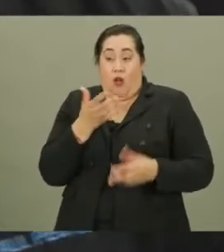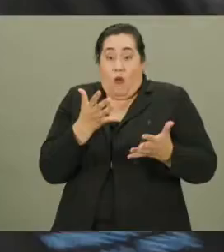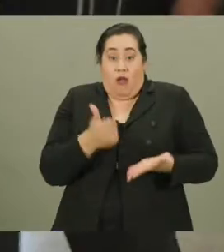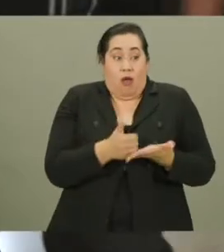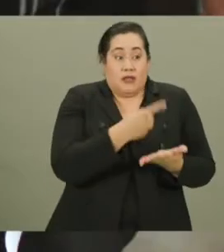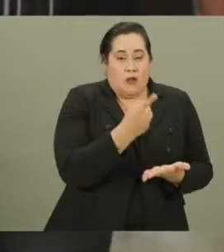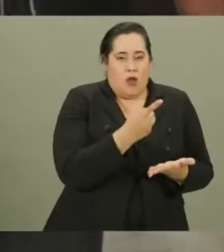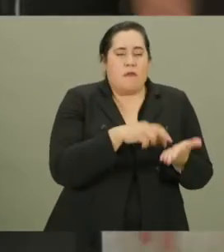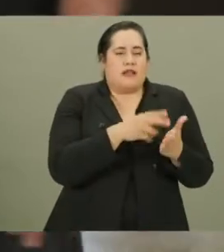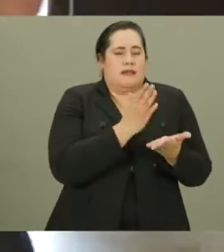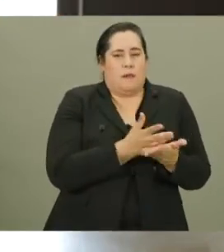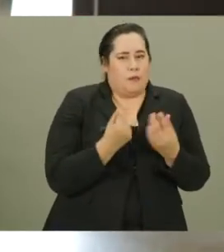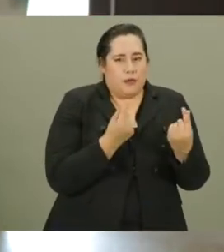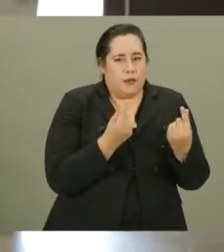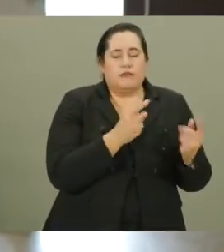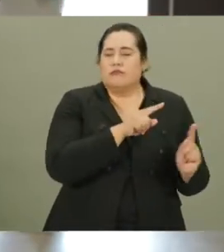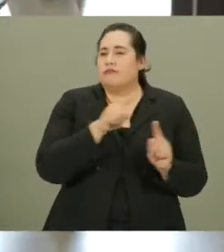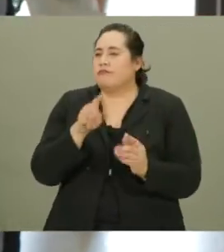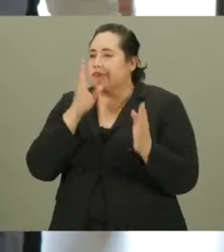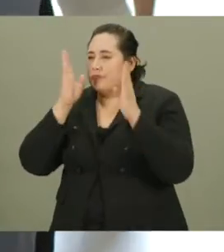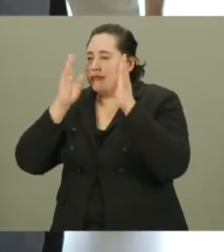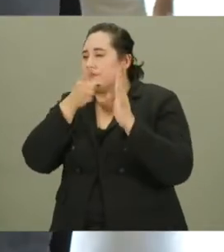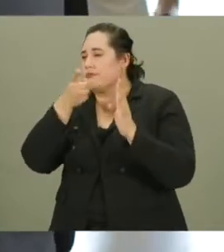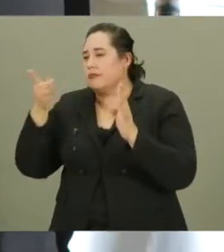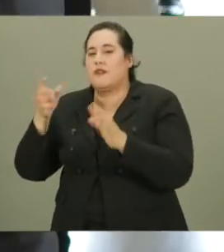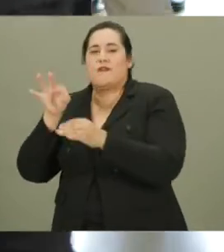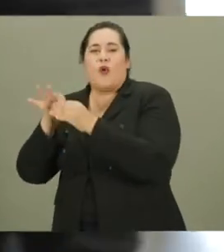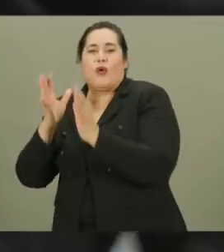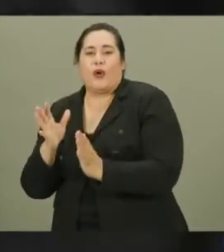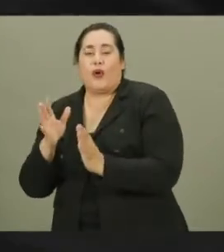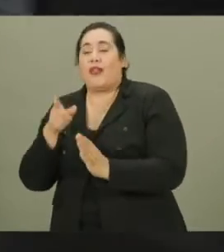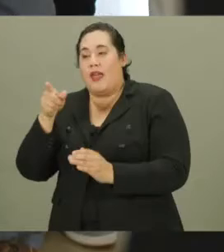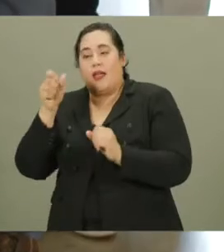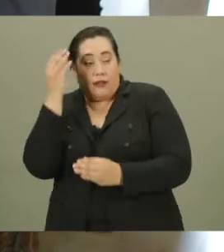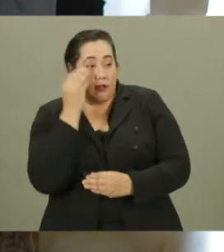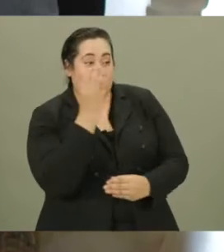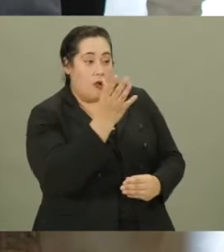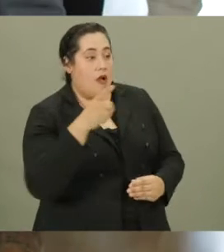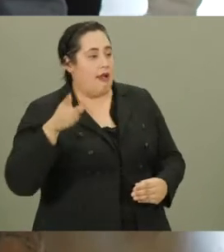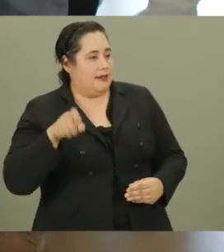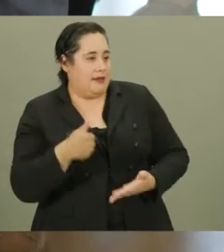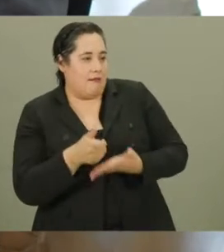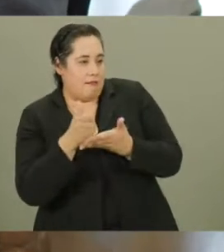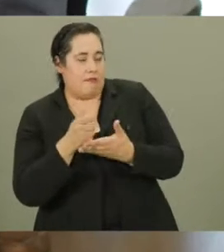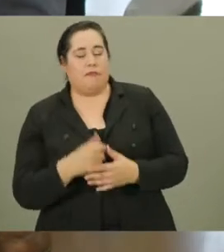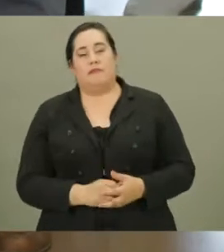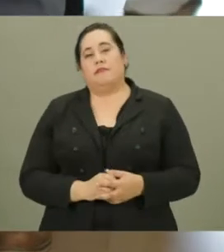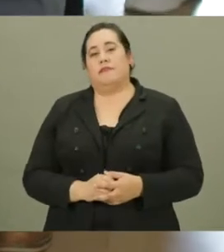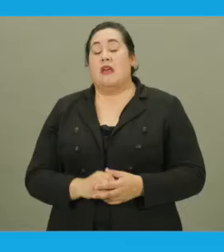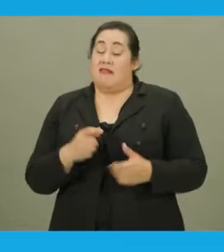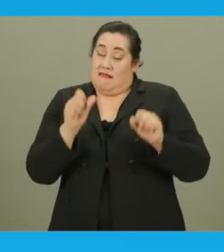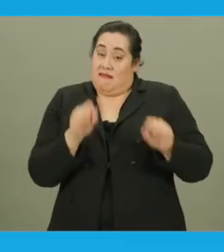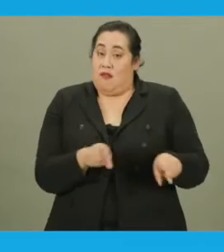currently helping someone, then stop what you're doing and direct your attention to the voter so they can let you know if they need extra